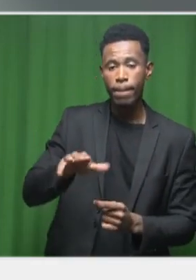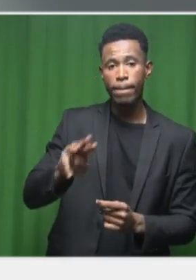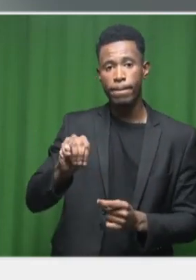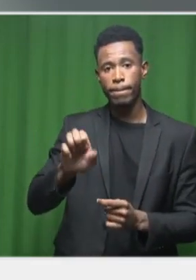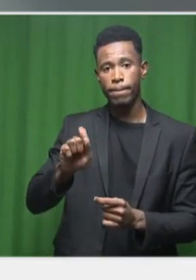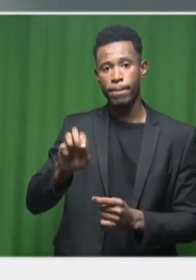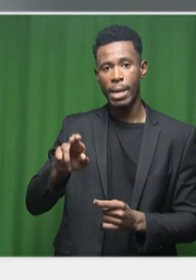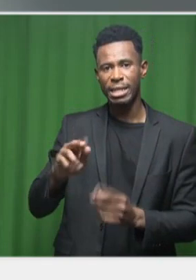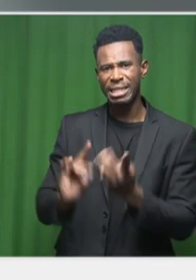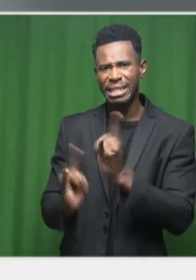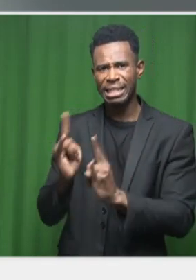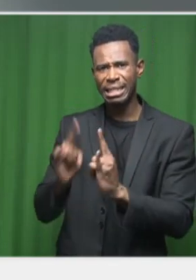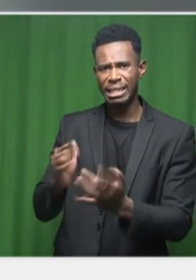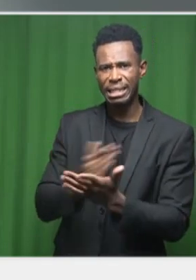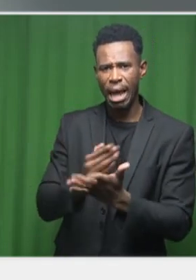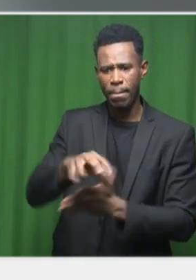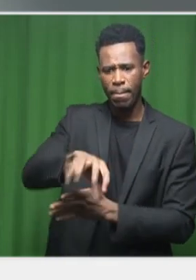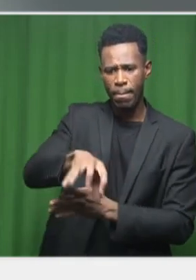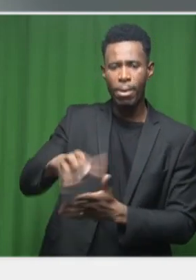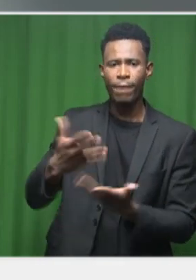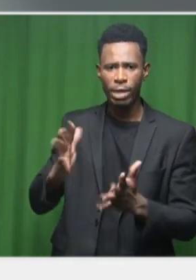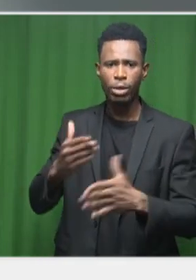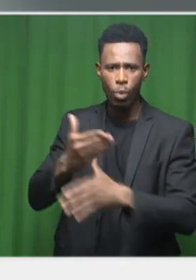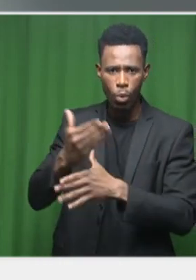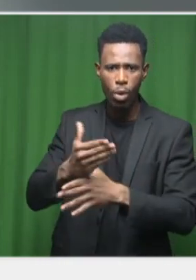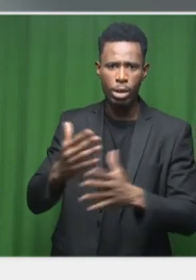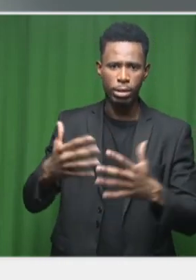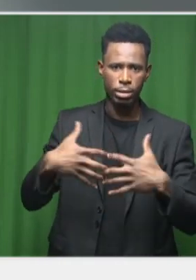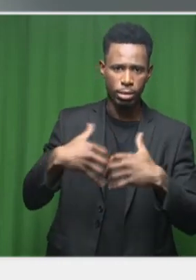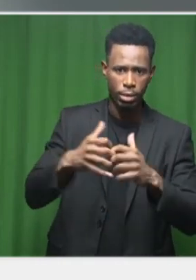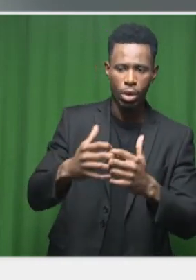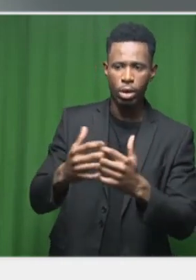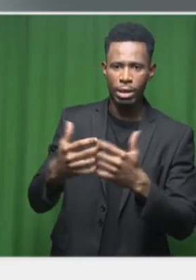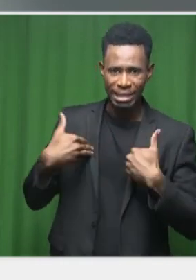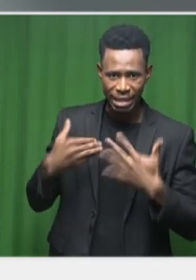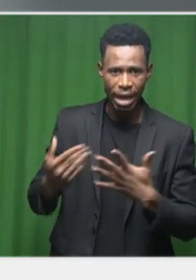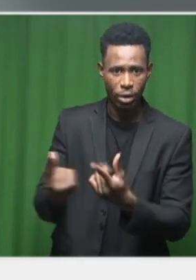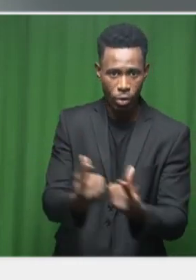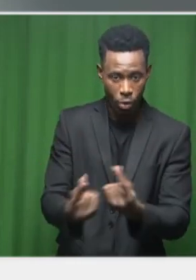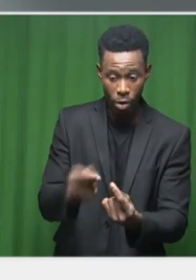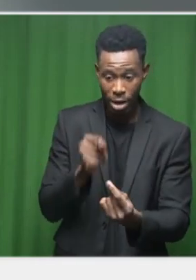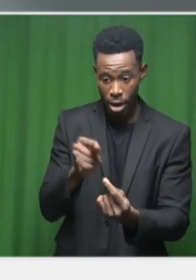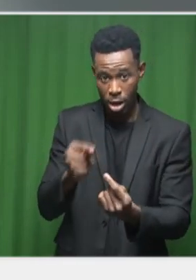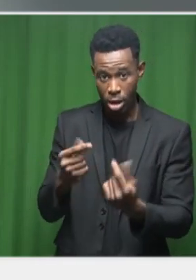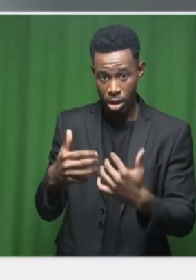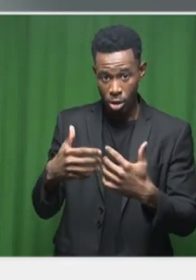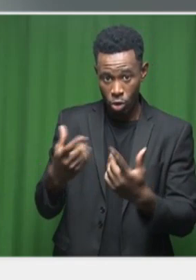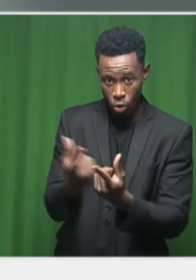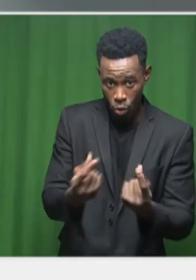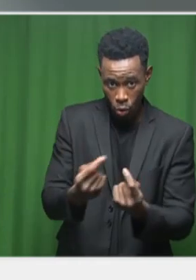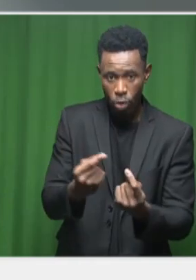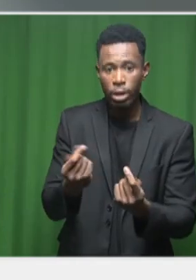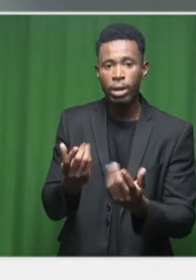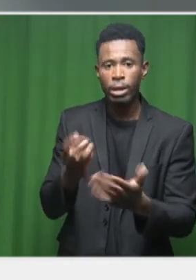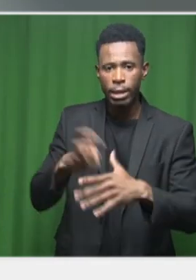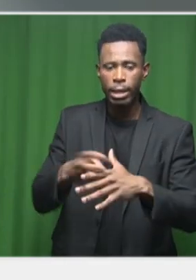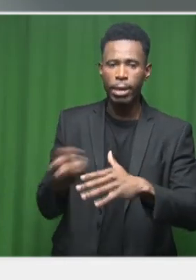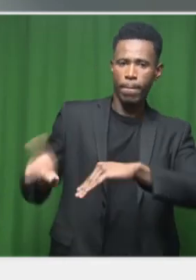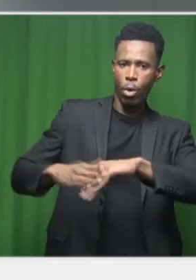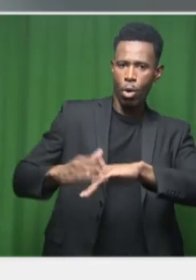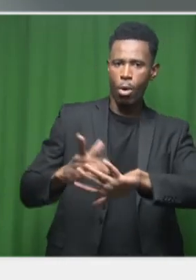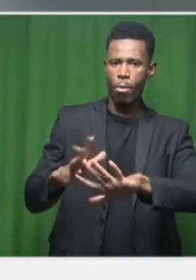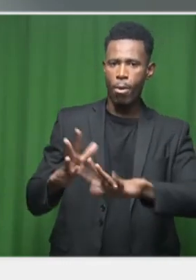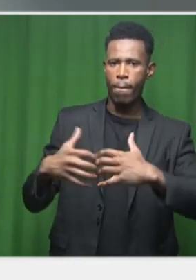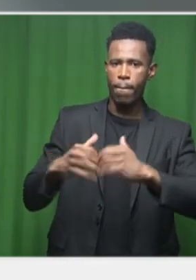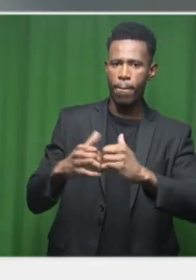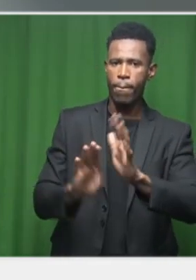quite far. And we need to leverage and build on those and then at the same time start with the